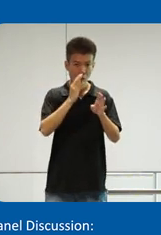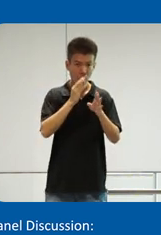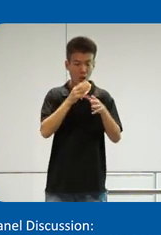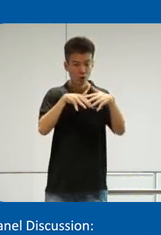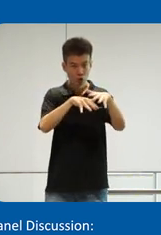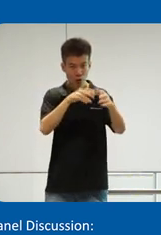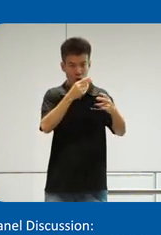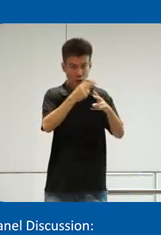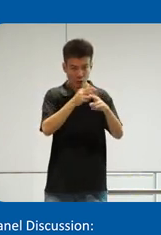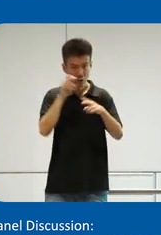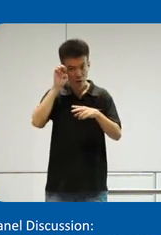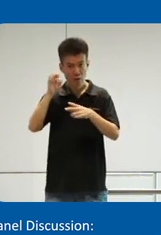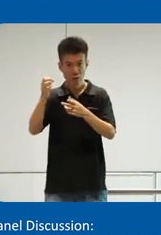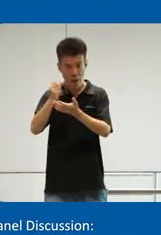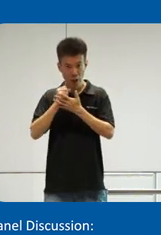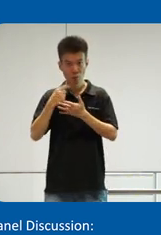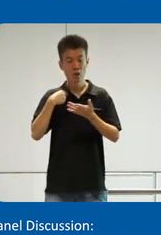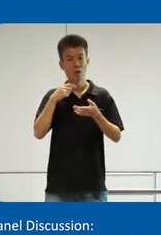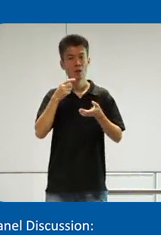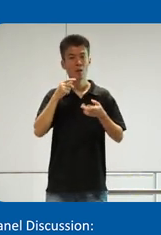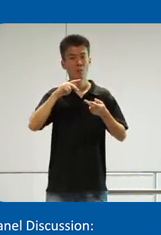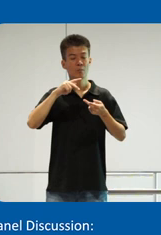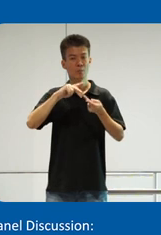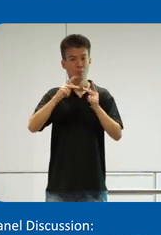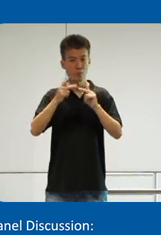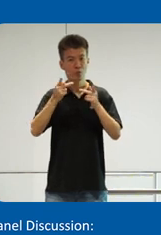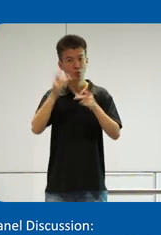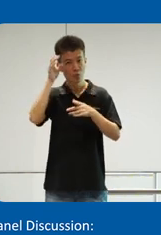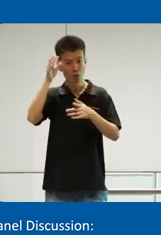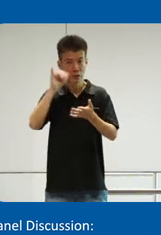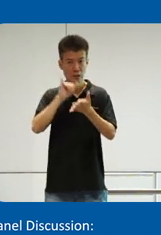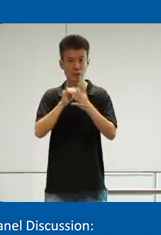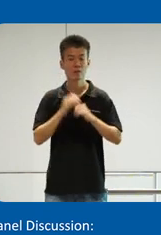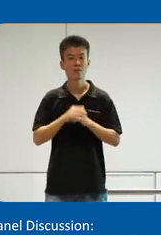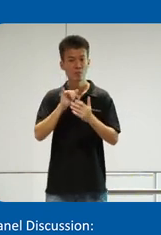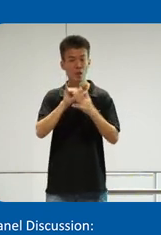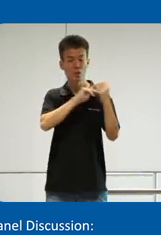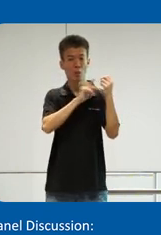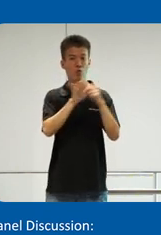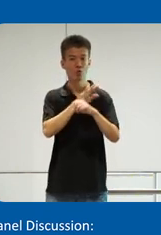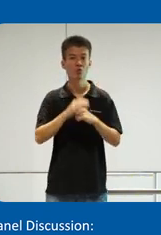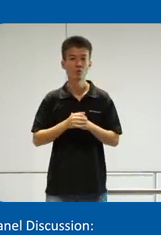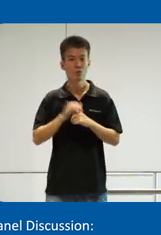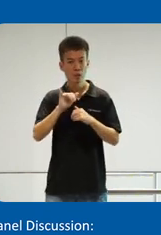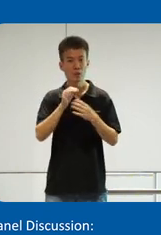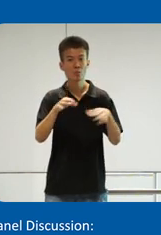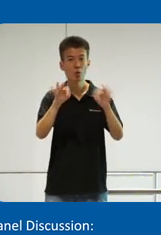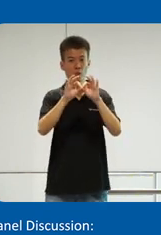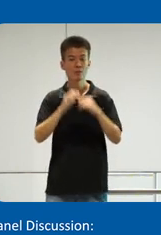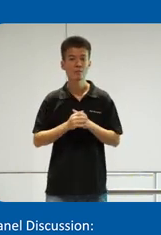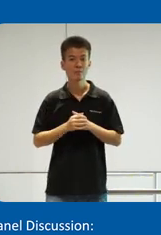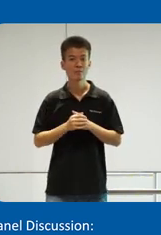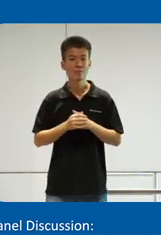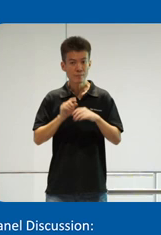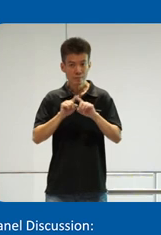names and everything, he helped our UK department to contextualise it. And that is powerful, all right? That is important. Now,